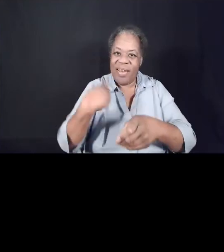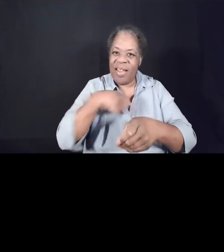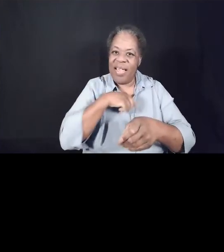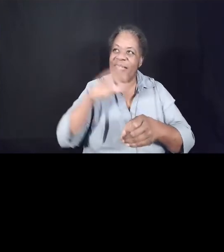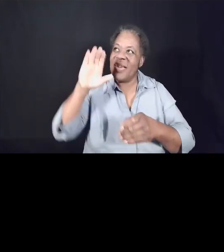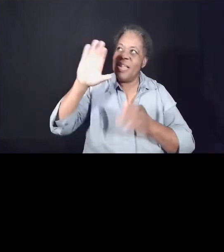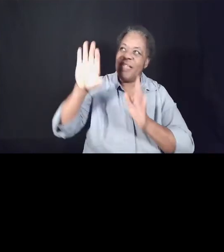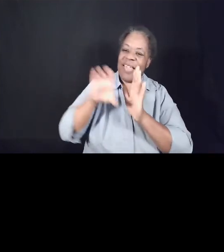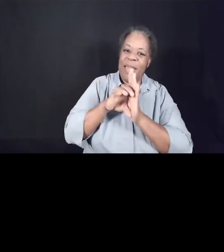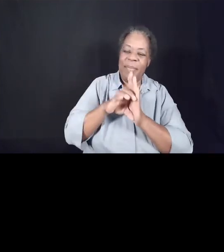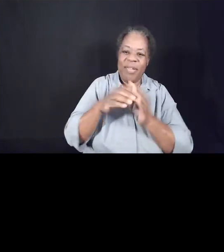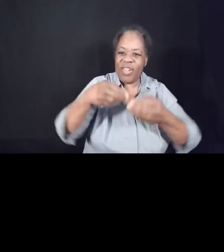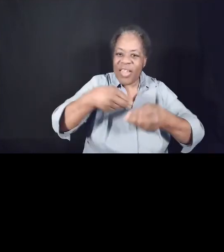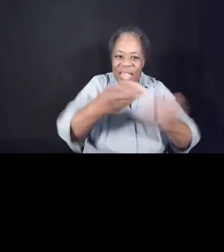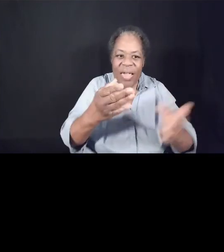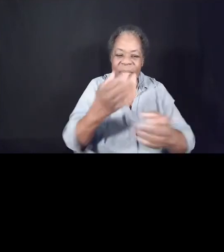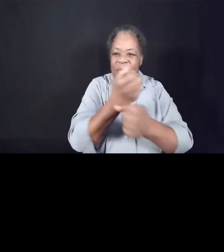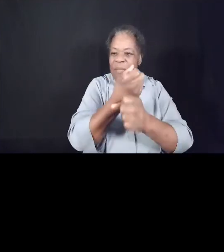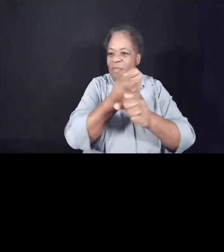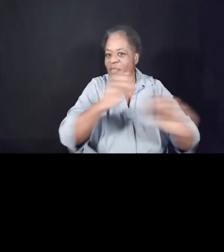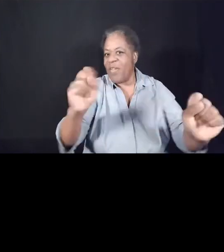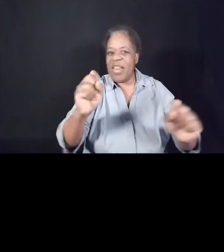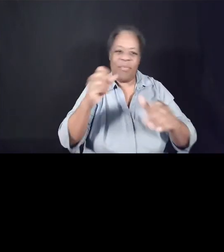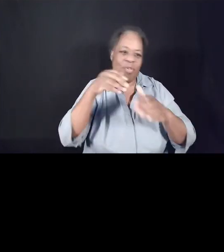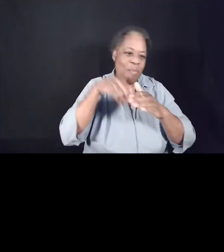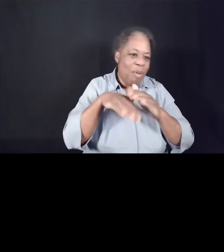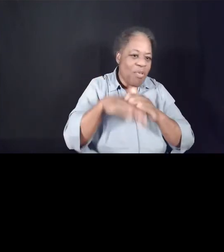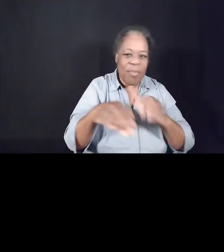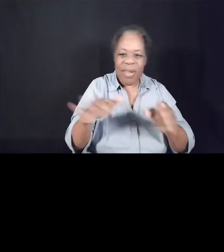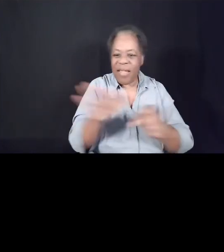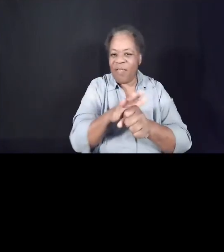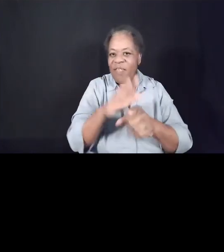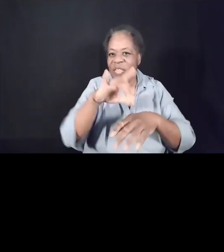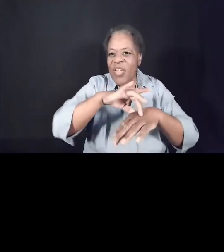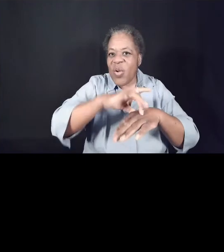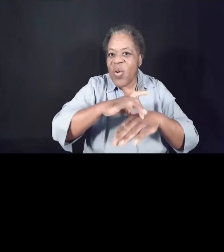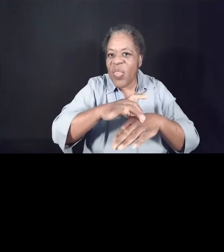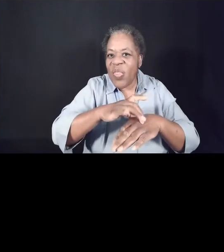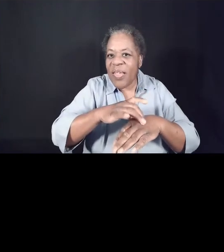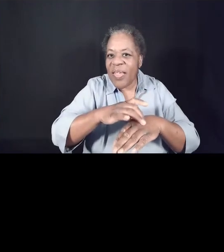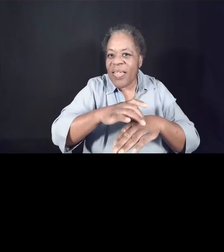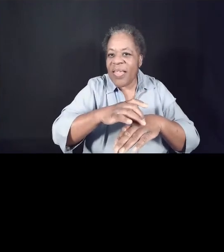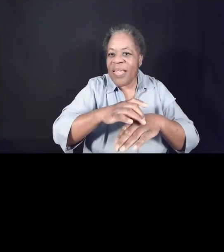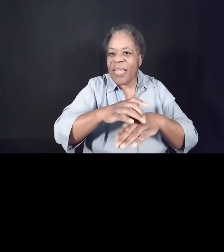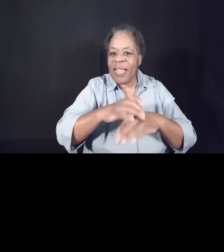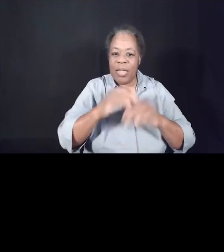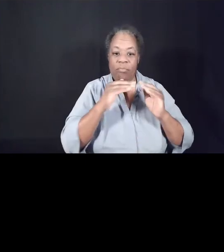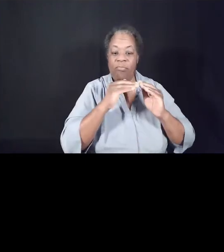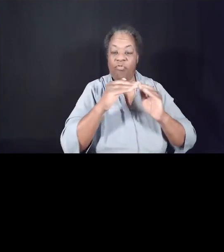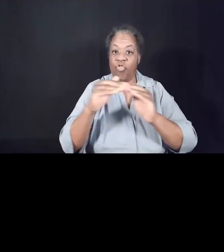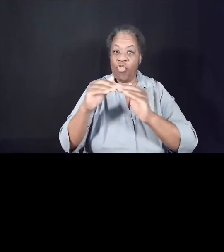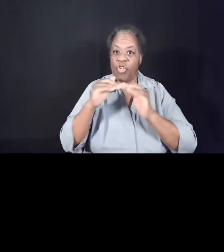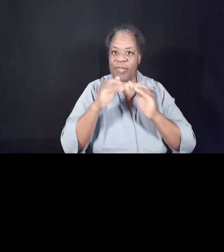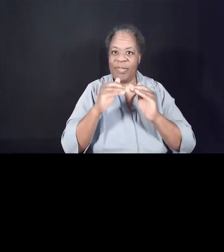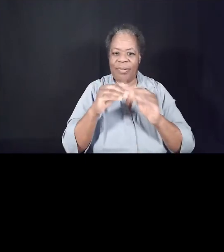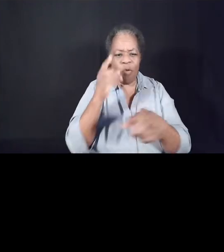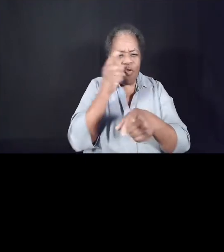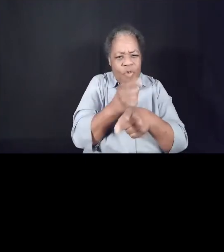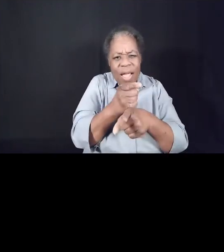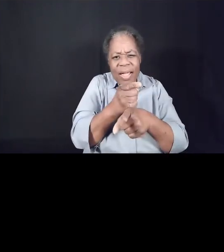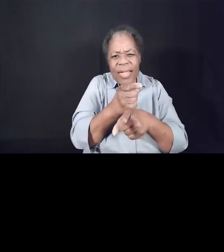freedom to be fruitful and multiply and fill the earth. And this justice, this rightness, this